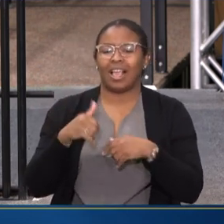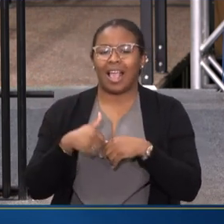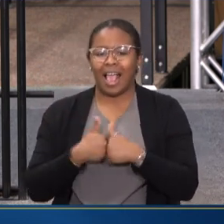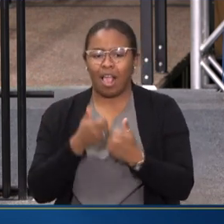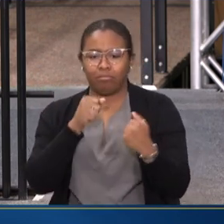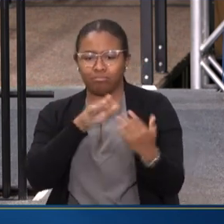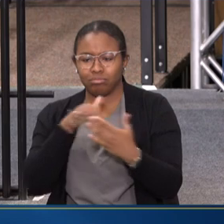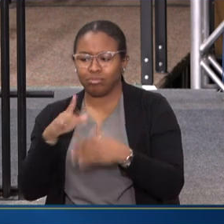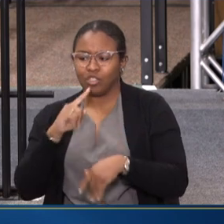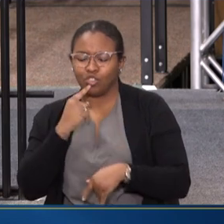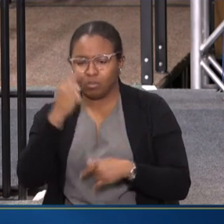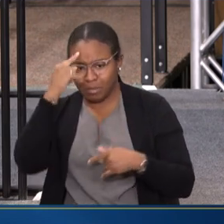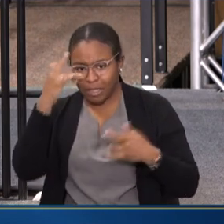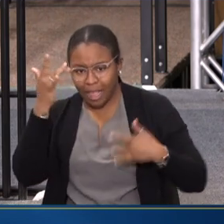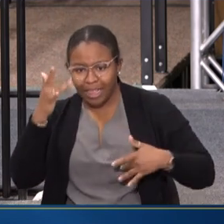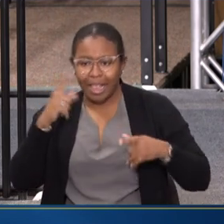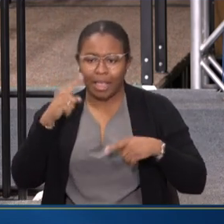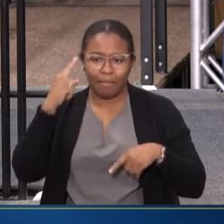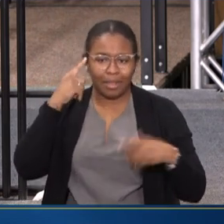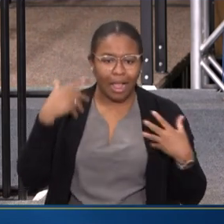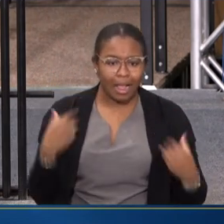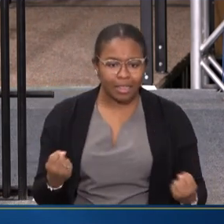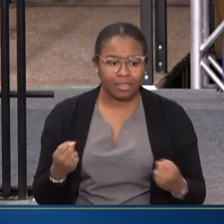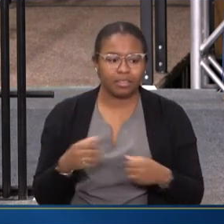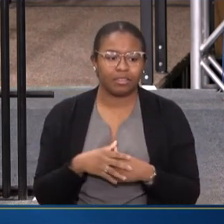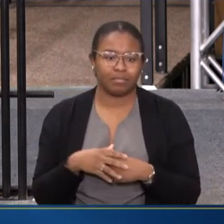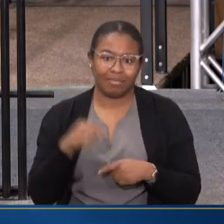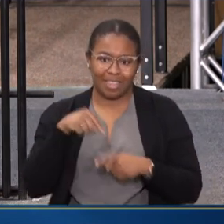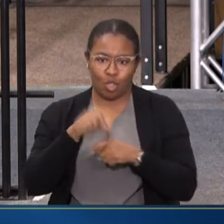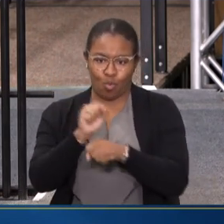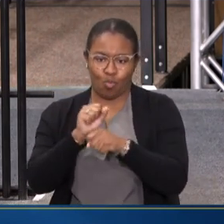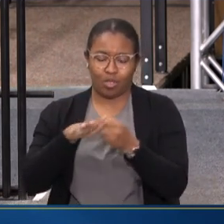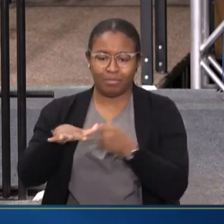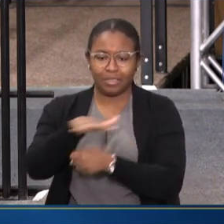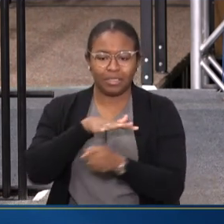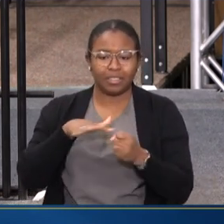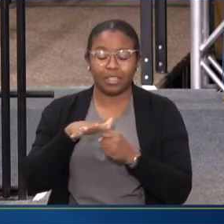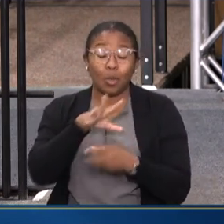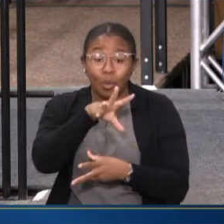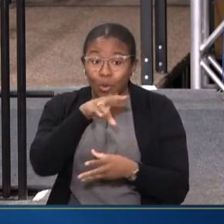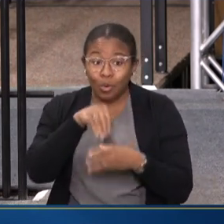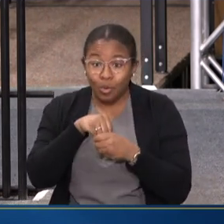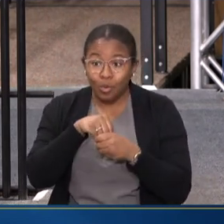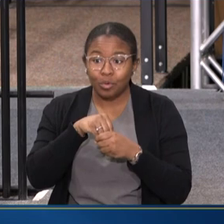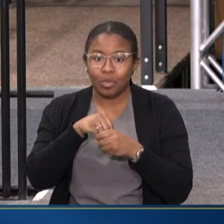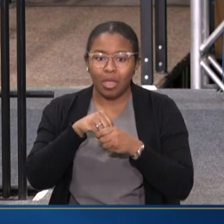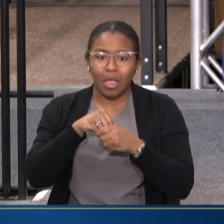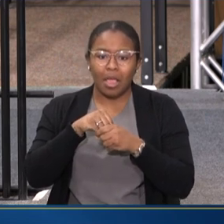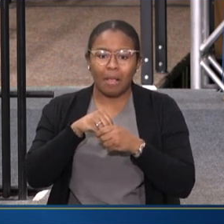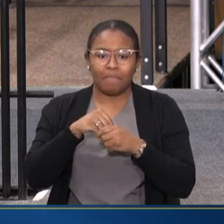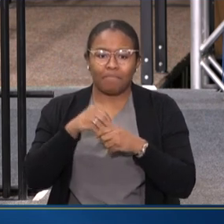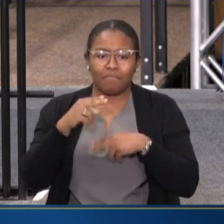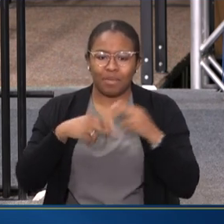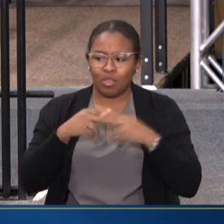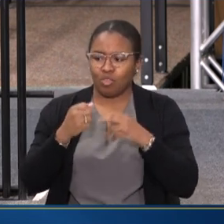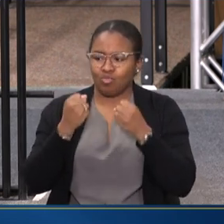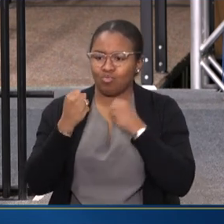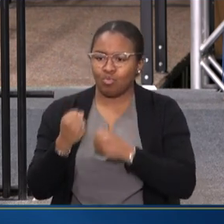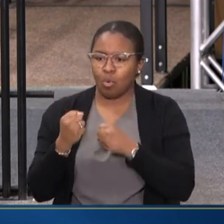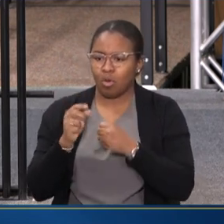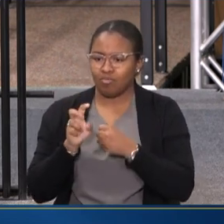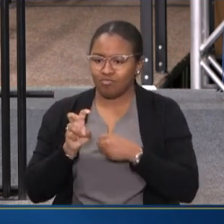MENTAL ILLNESS AND MENTAL HEALTH IN THE WORKPLACE, INCLUDING BUILDING ROBUST NAVIGATOR